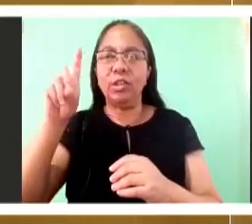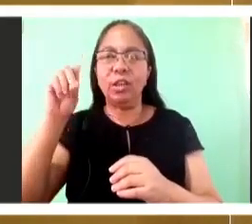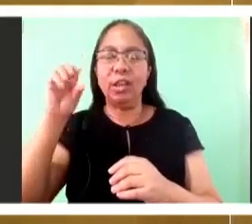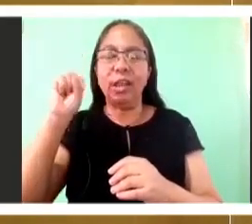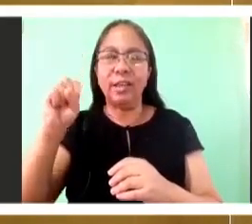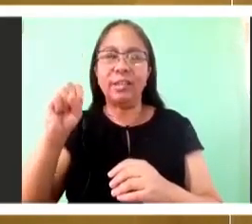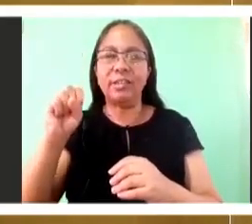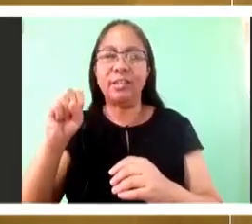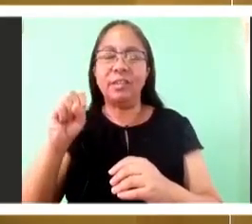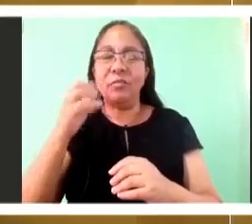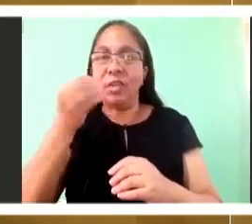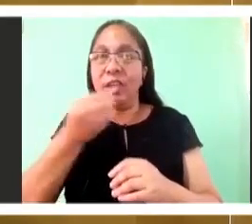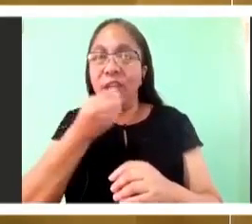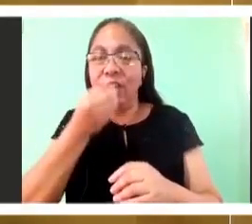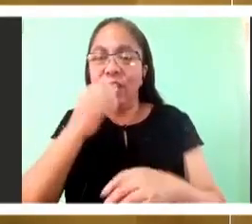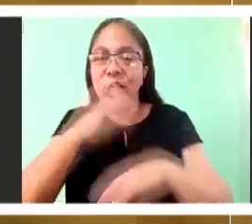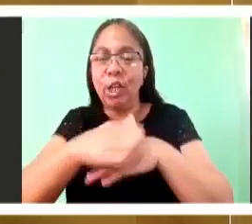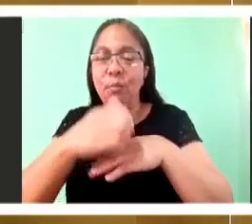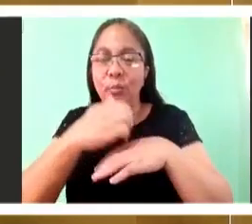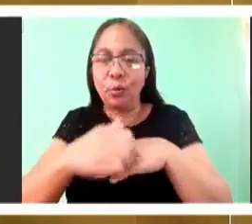Judas did not believe.